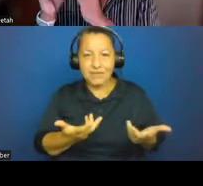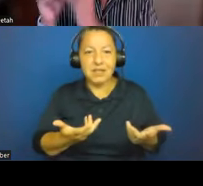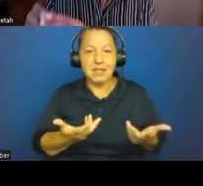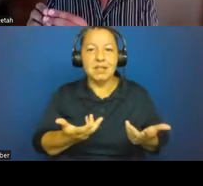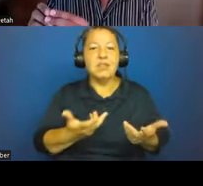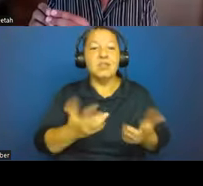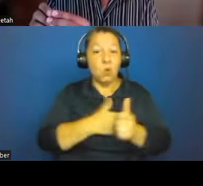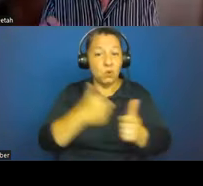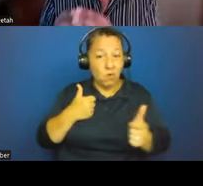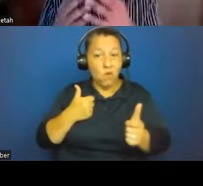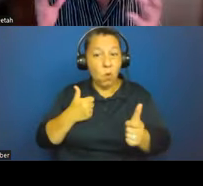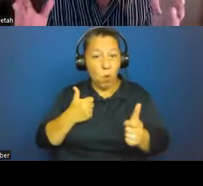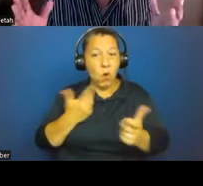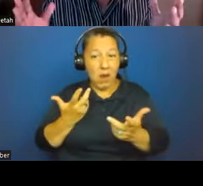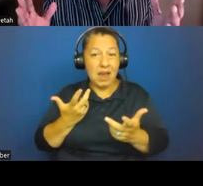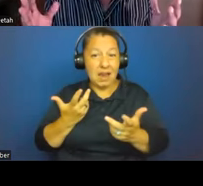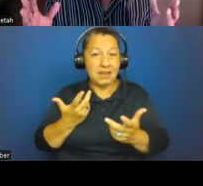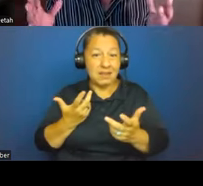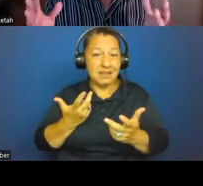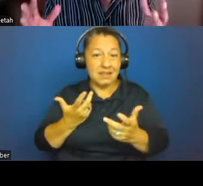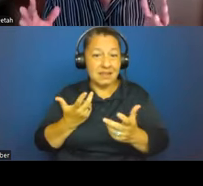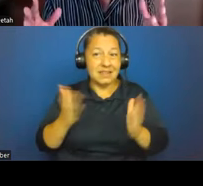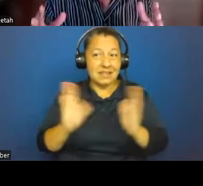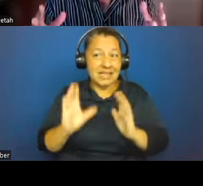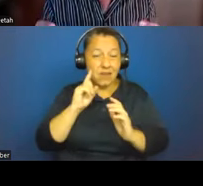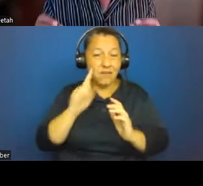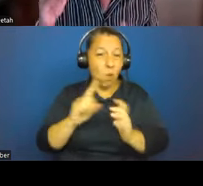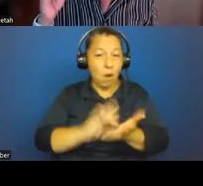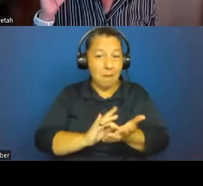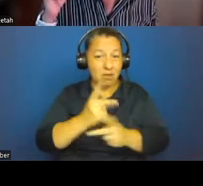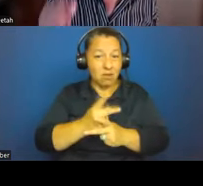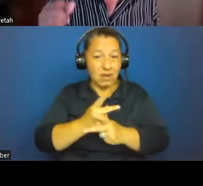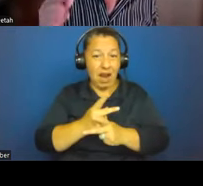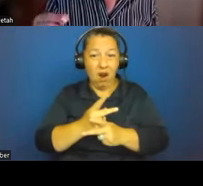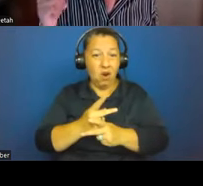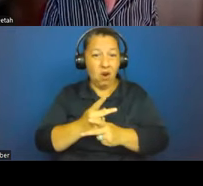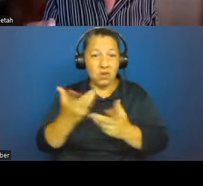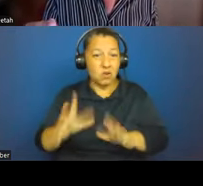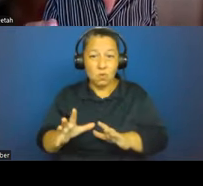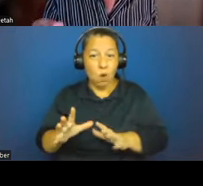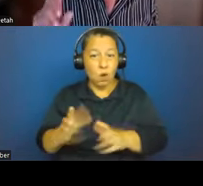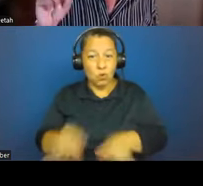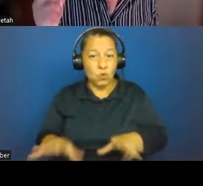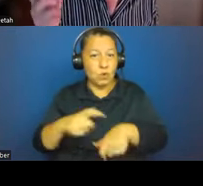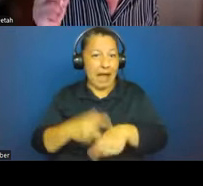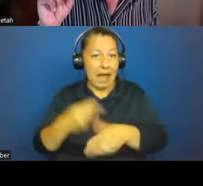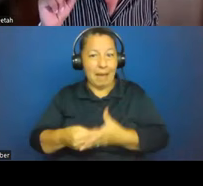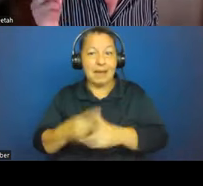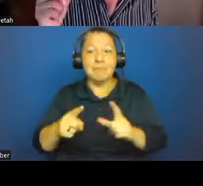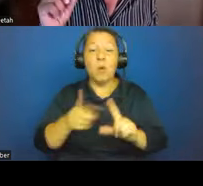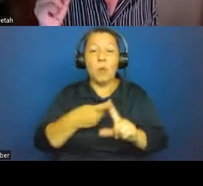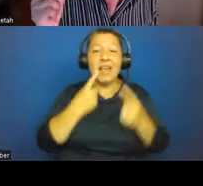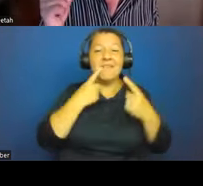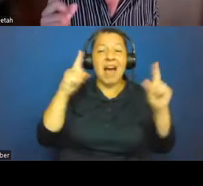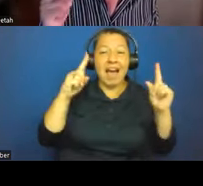working to earn the money. That meant that by the time they ended up in hospital, they were on the cusp of dying anyway. And malaria, there's